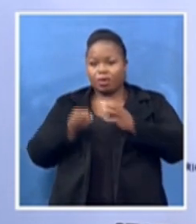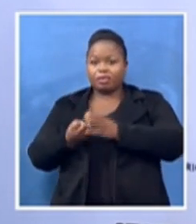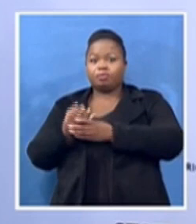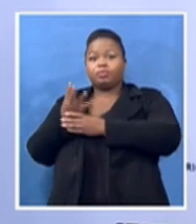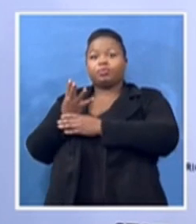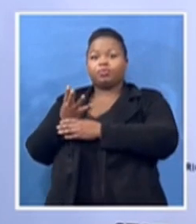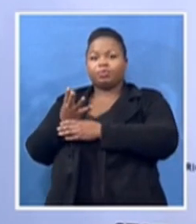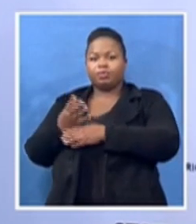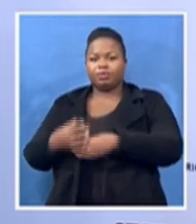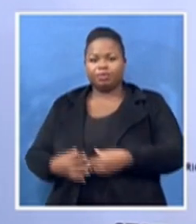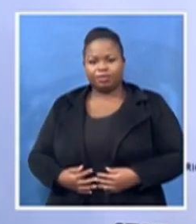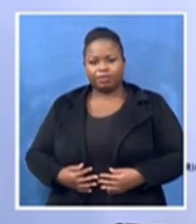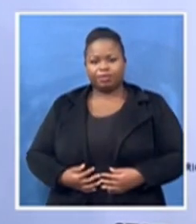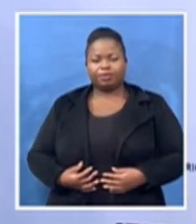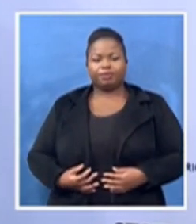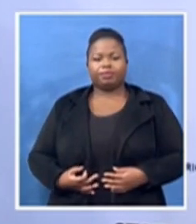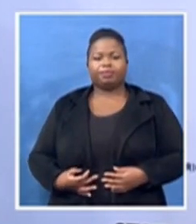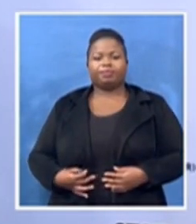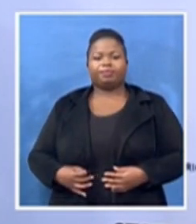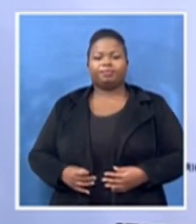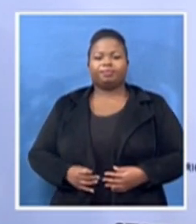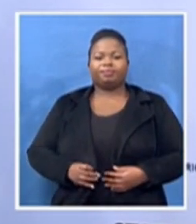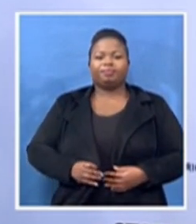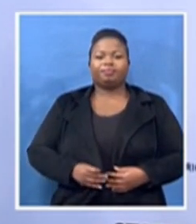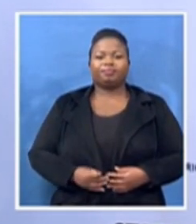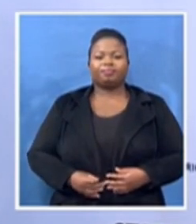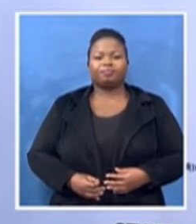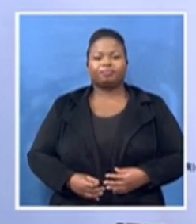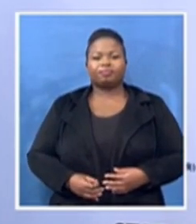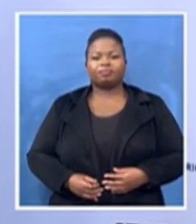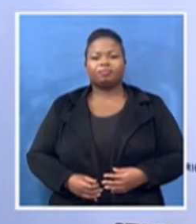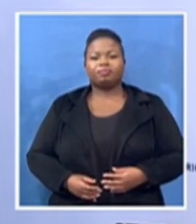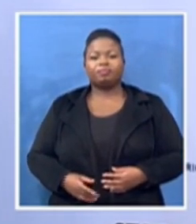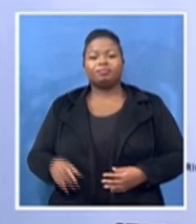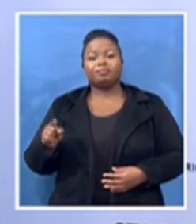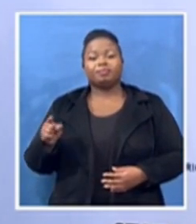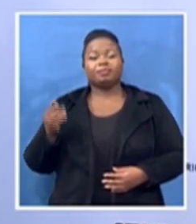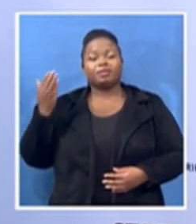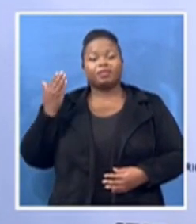Mawotetung was talking about ideas there.